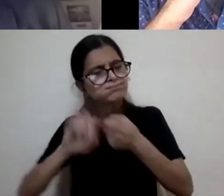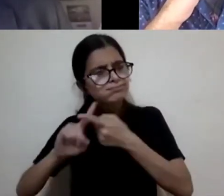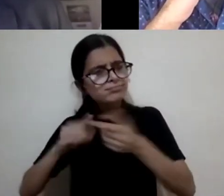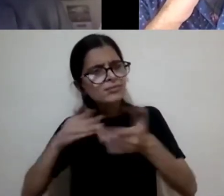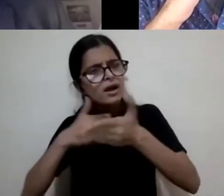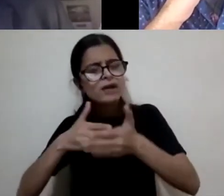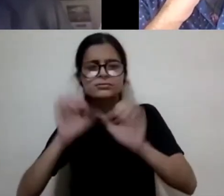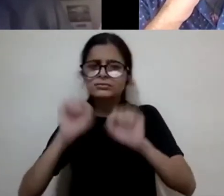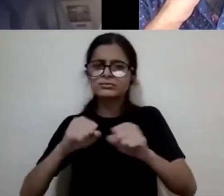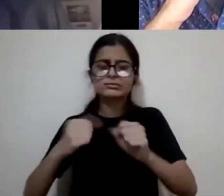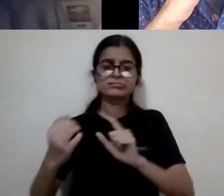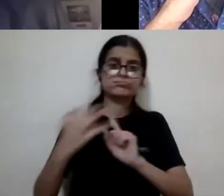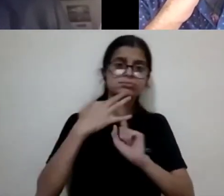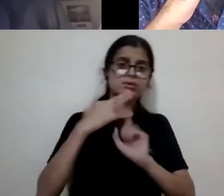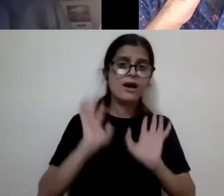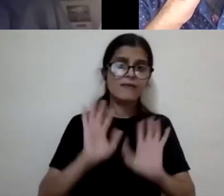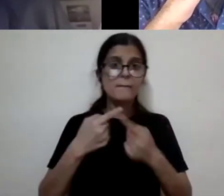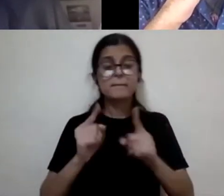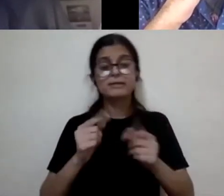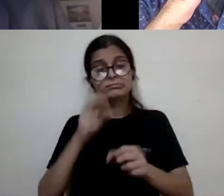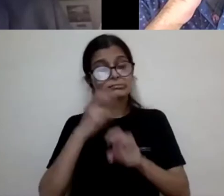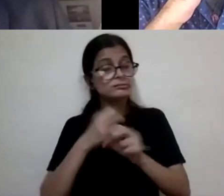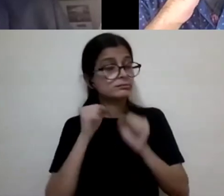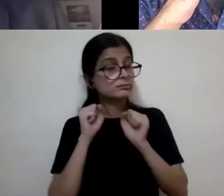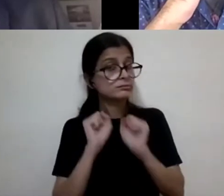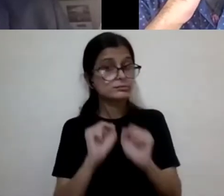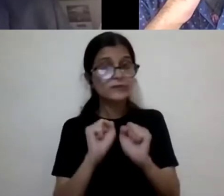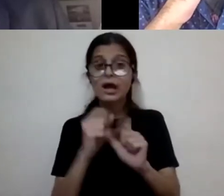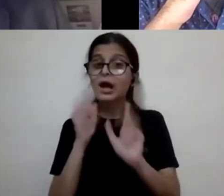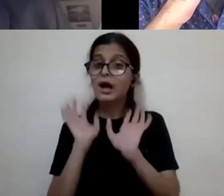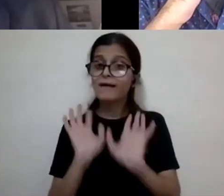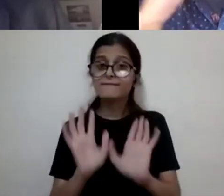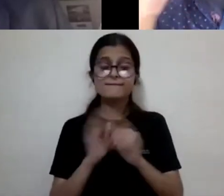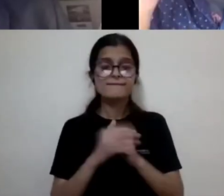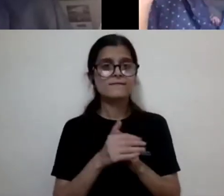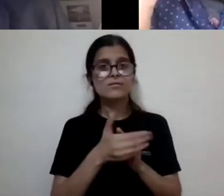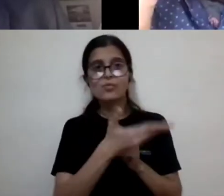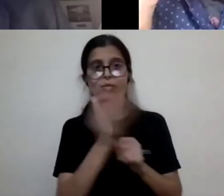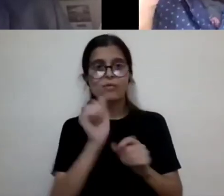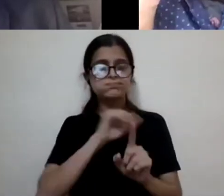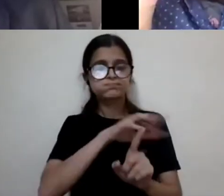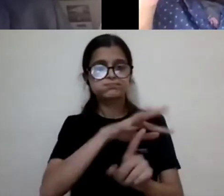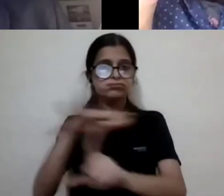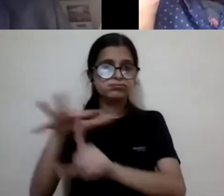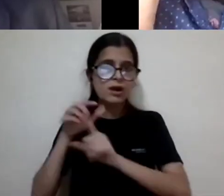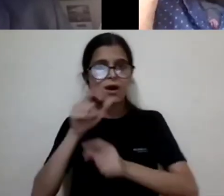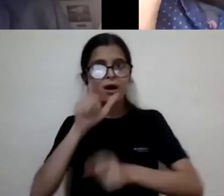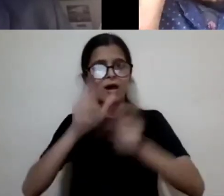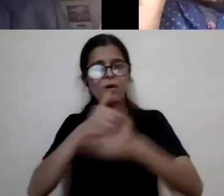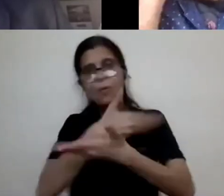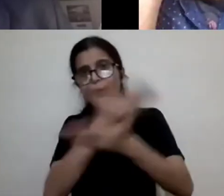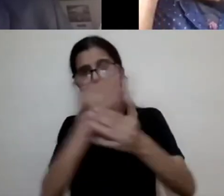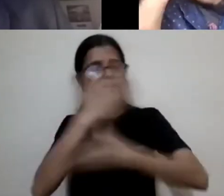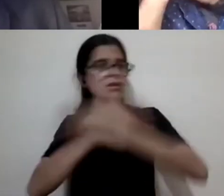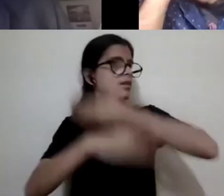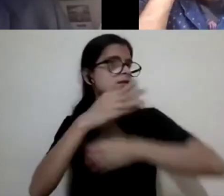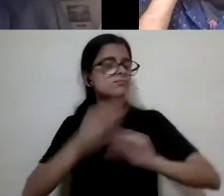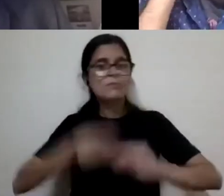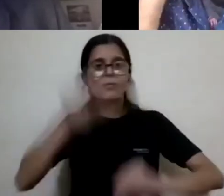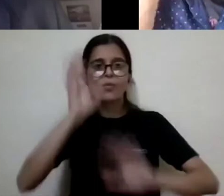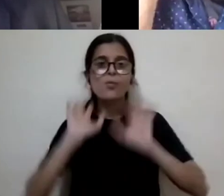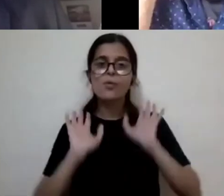but has also endangered us. And so by endangering us, it's also endangered everybody with a disability and particularly,